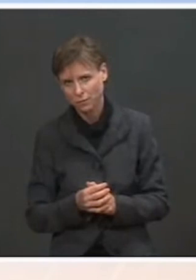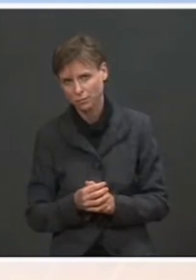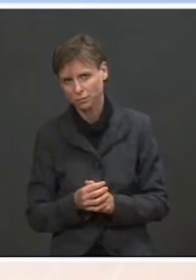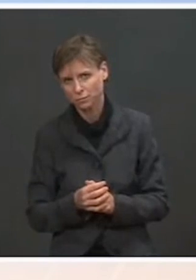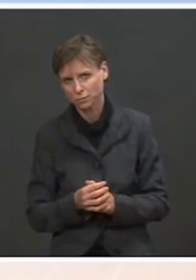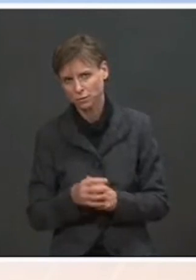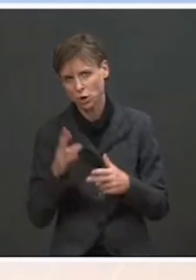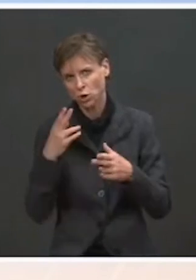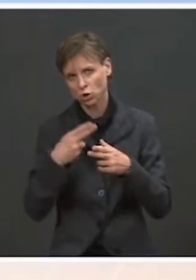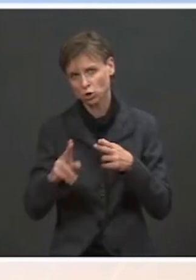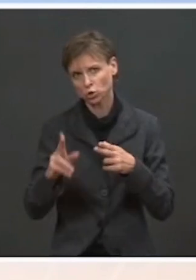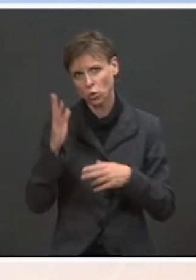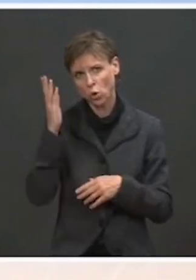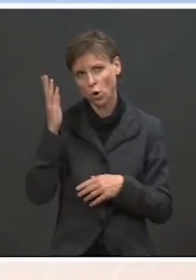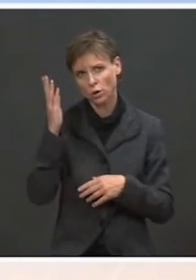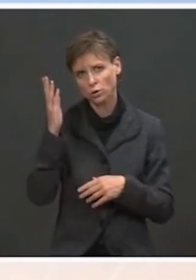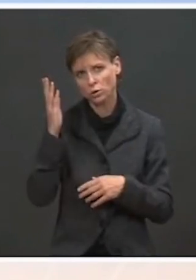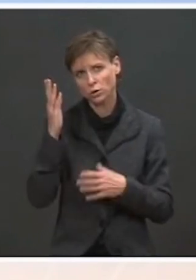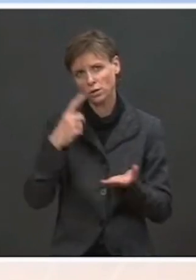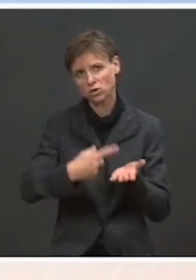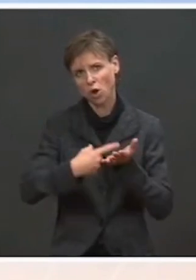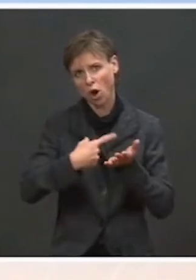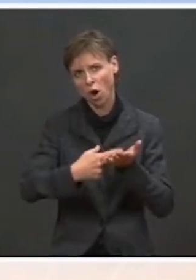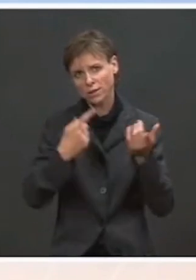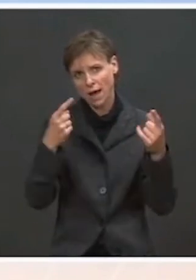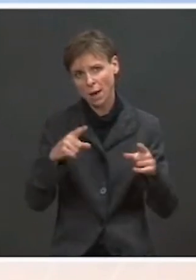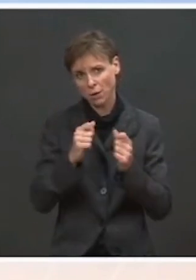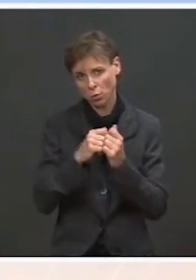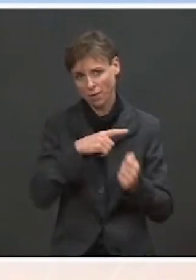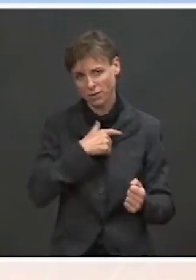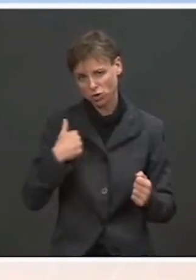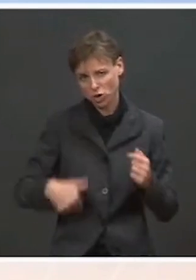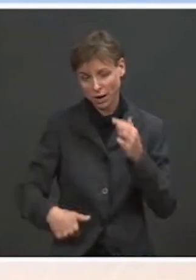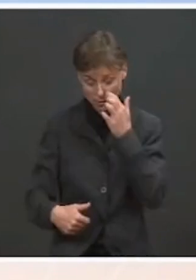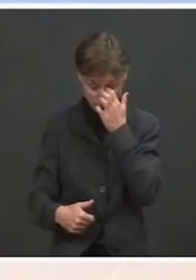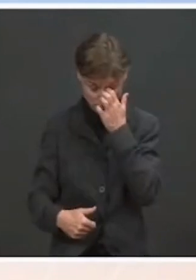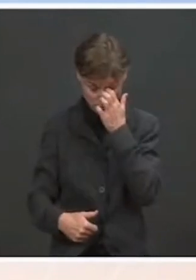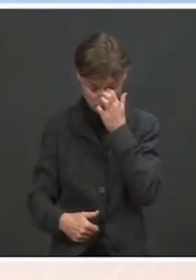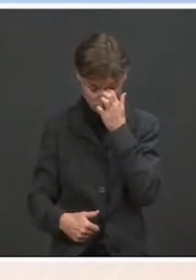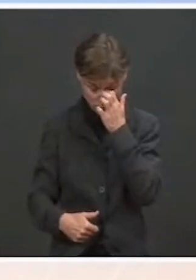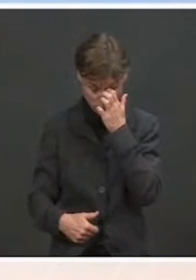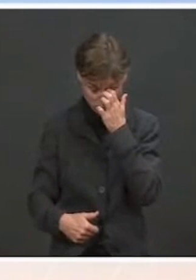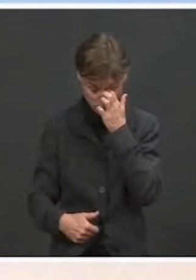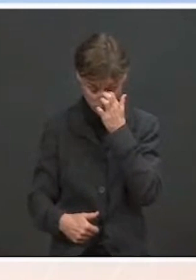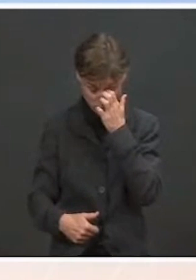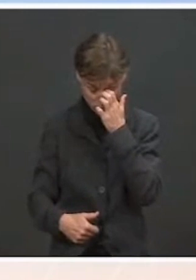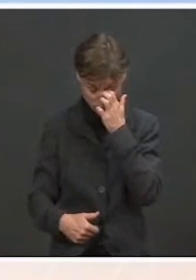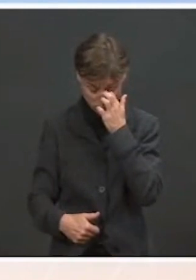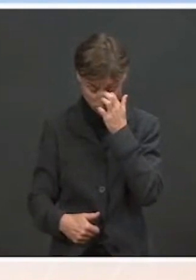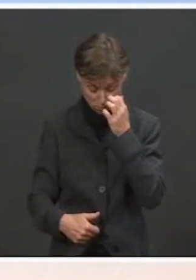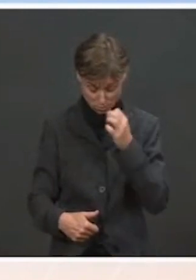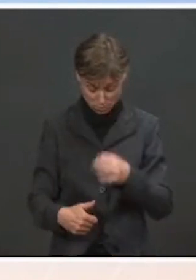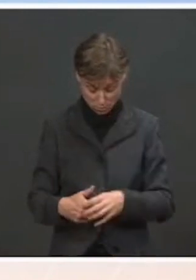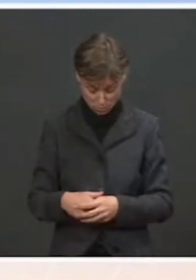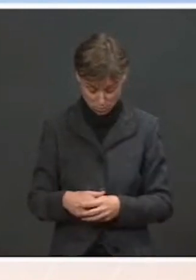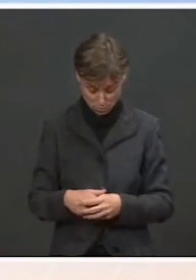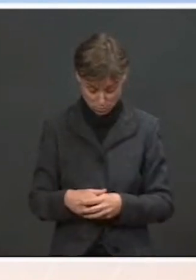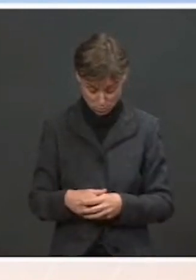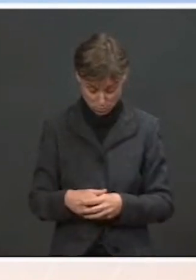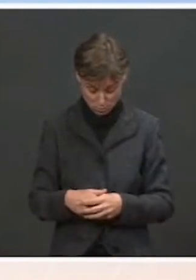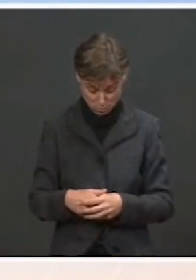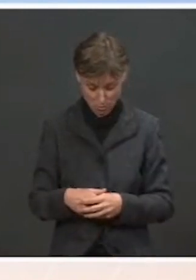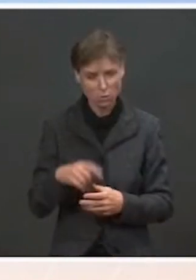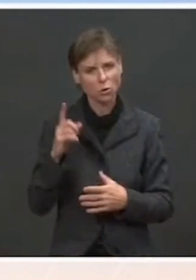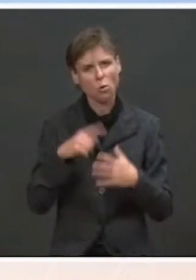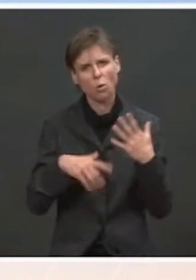talks that are happening with the Chinese. What are you looking for from China in terms of its response to